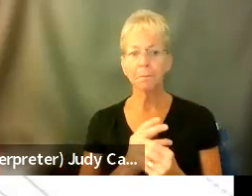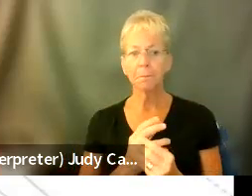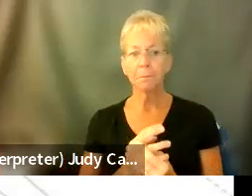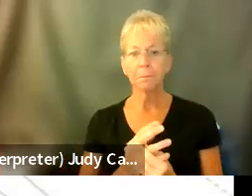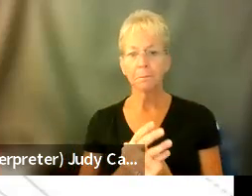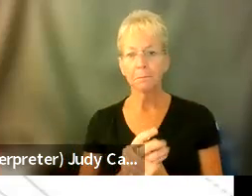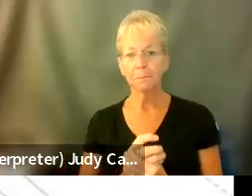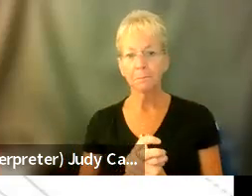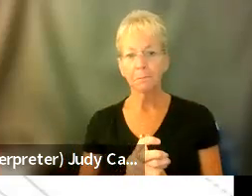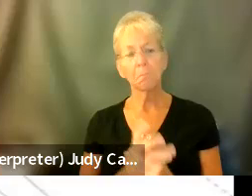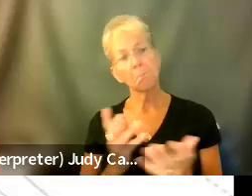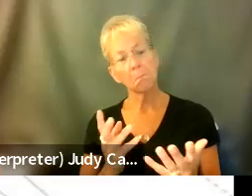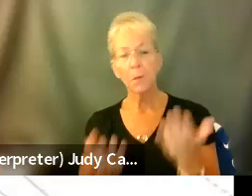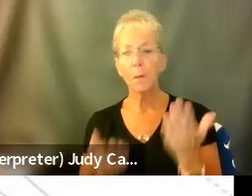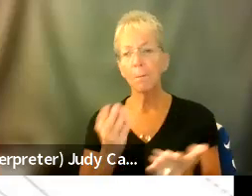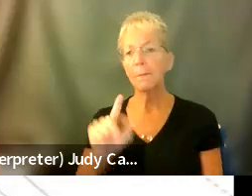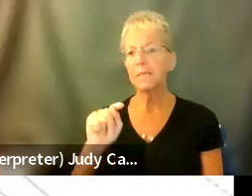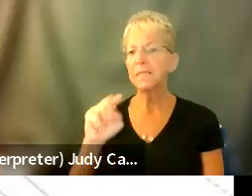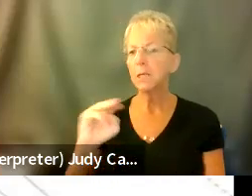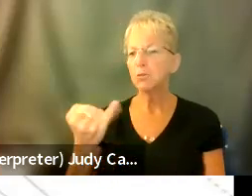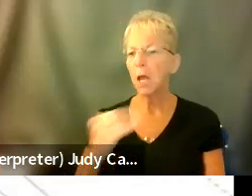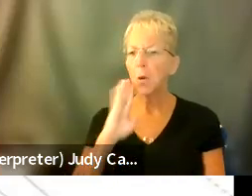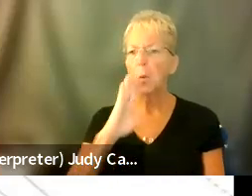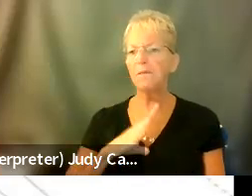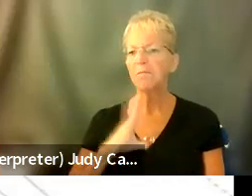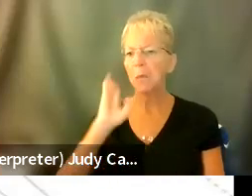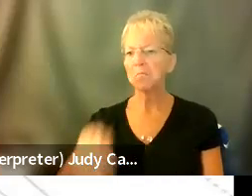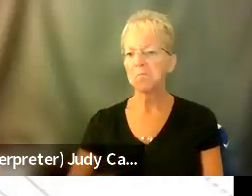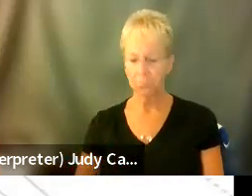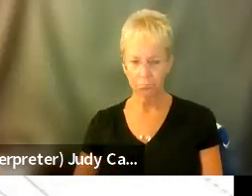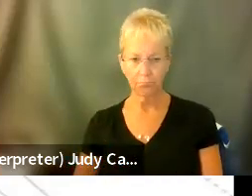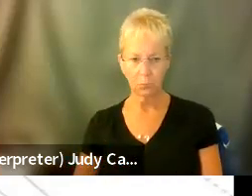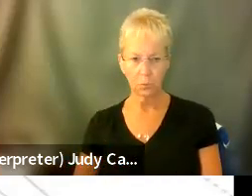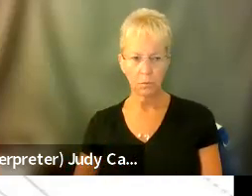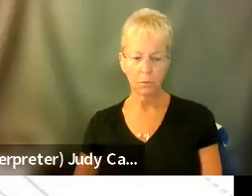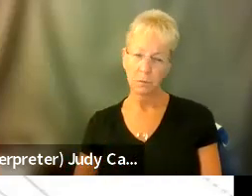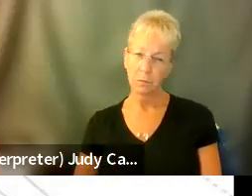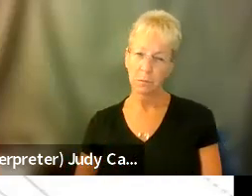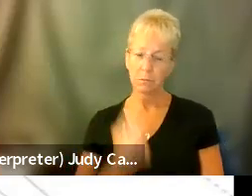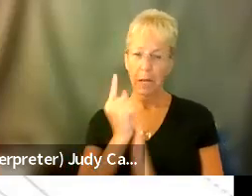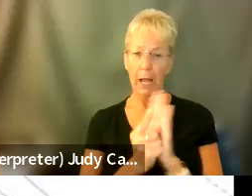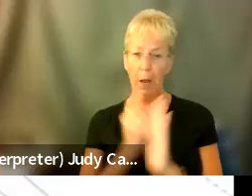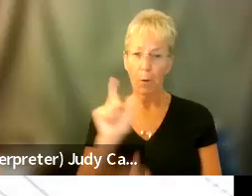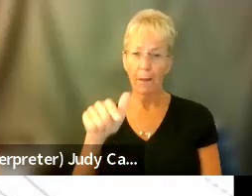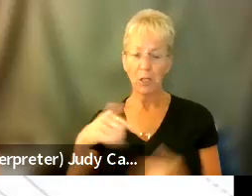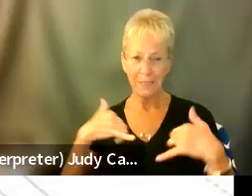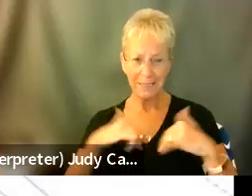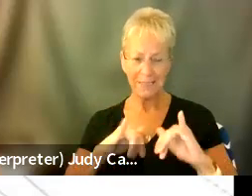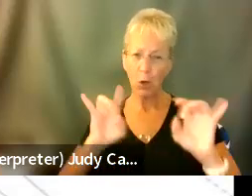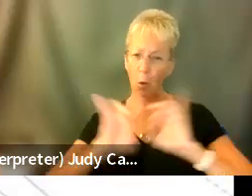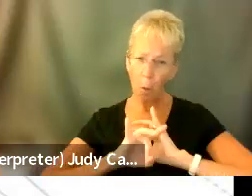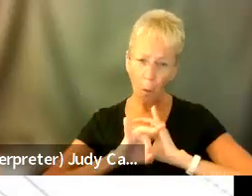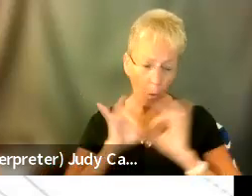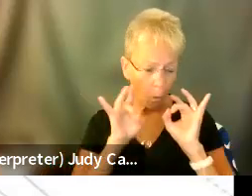um, okay. It's probably your TMJ. It'll be fine. Um, a couple hours later, I was still in excruciating